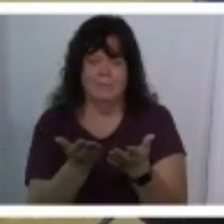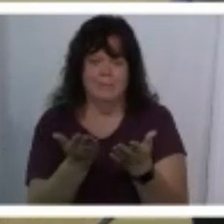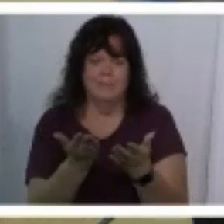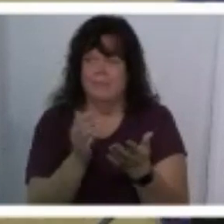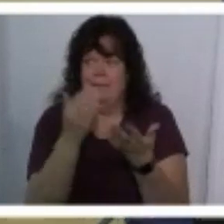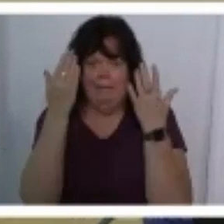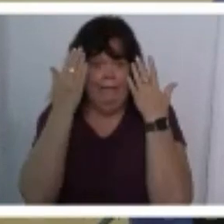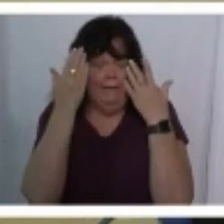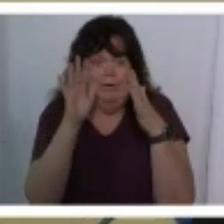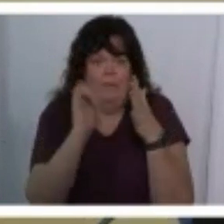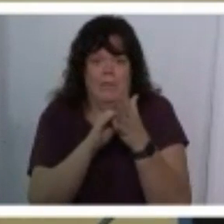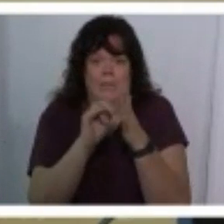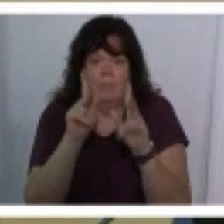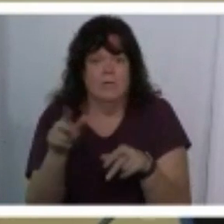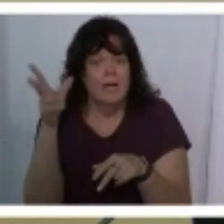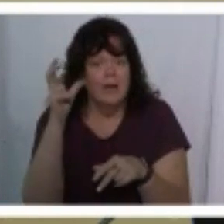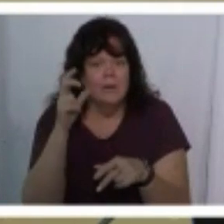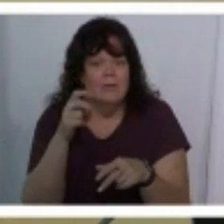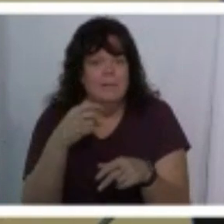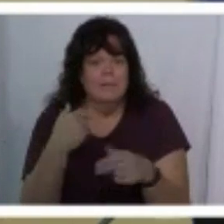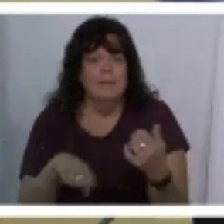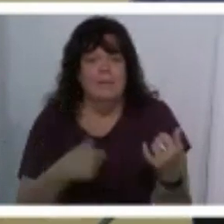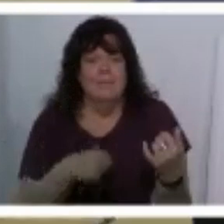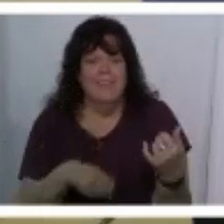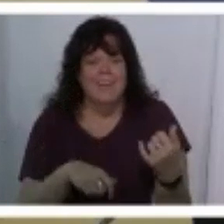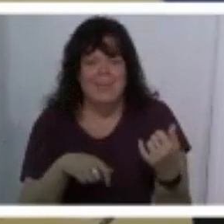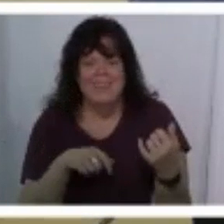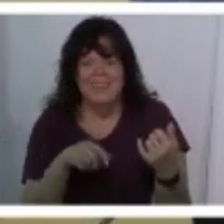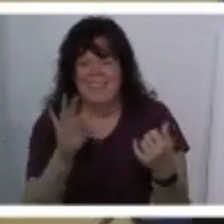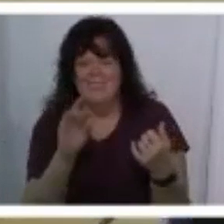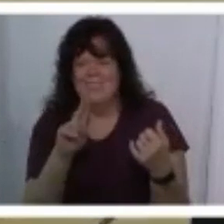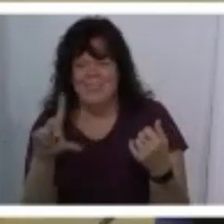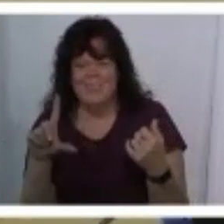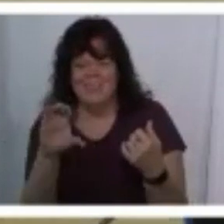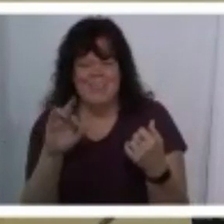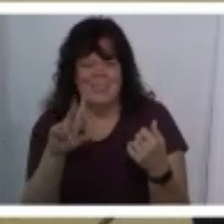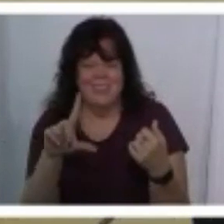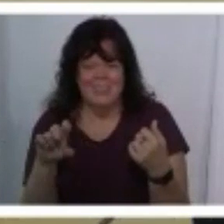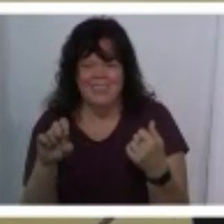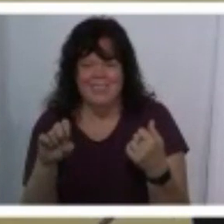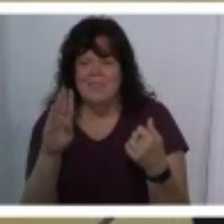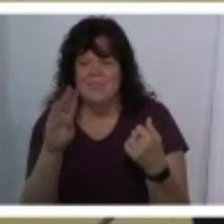not knowing that the guy that i'd heard play sets at full circle bookstore was going to be leading worship